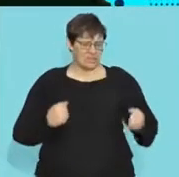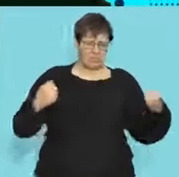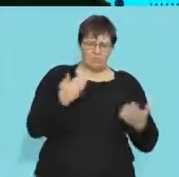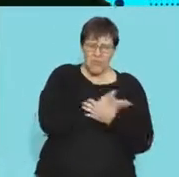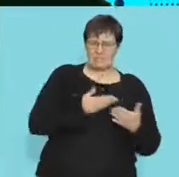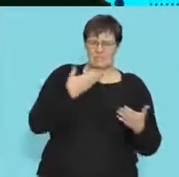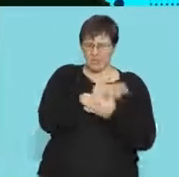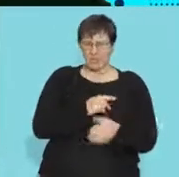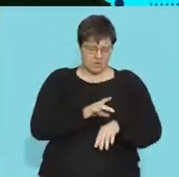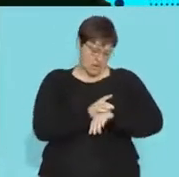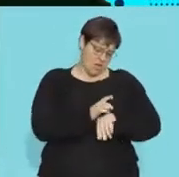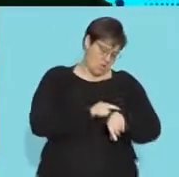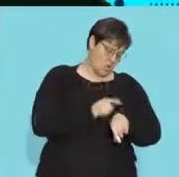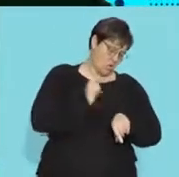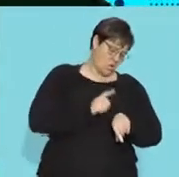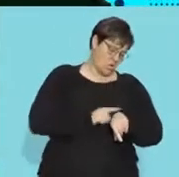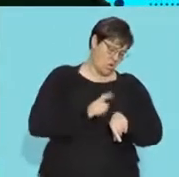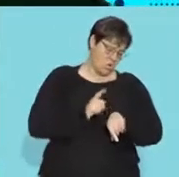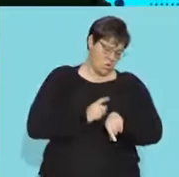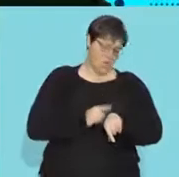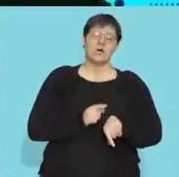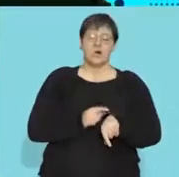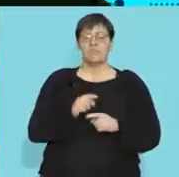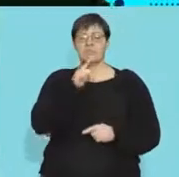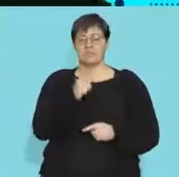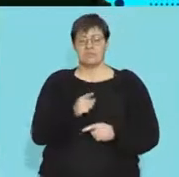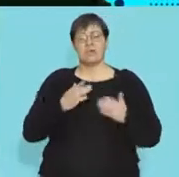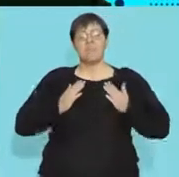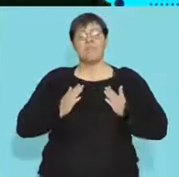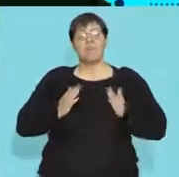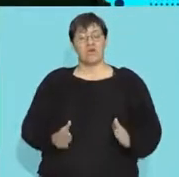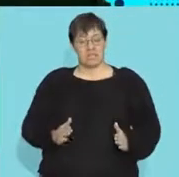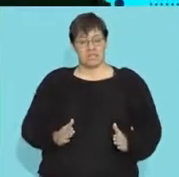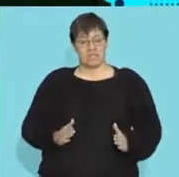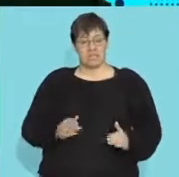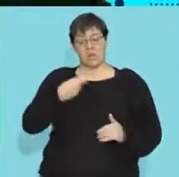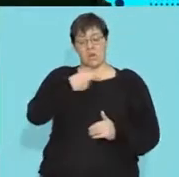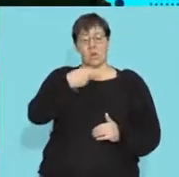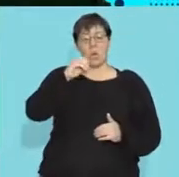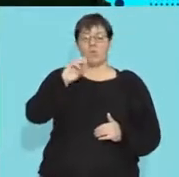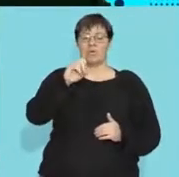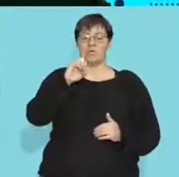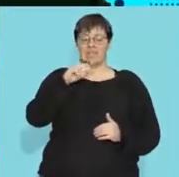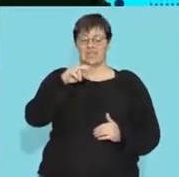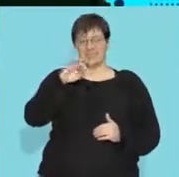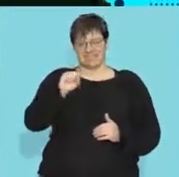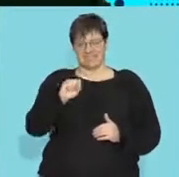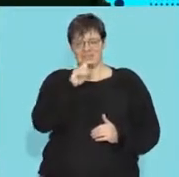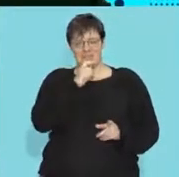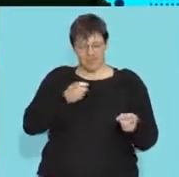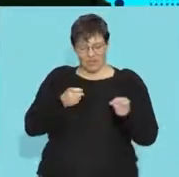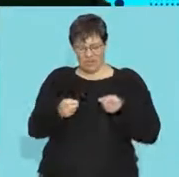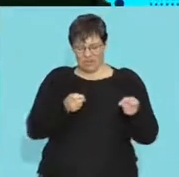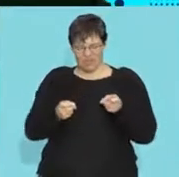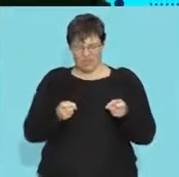train using your heart rate seeing how it works and that's how my body all right homeostasis that is how my body